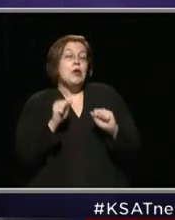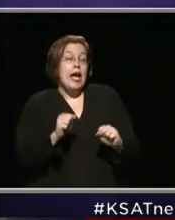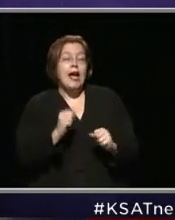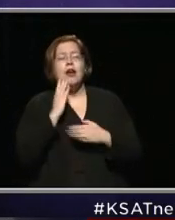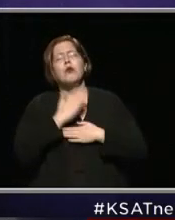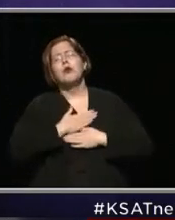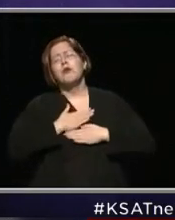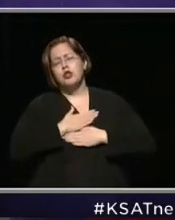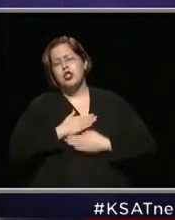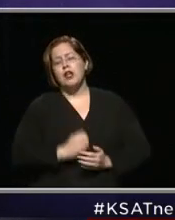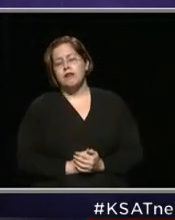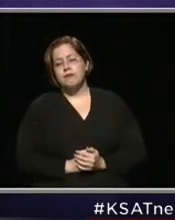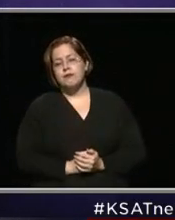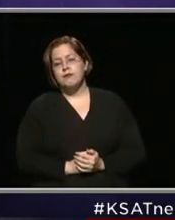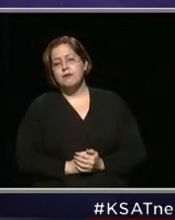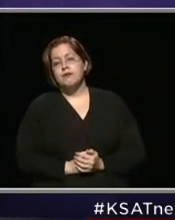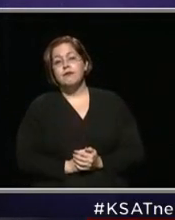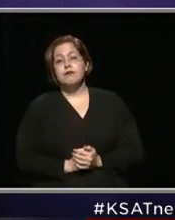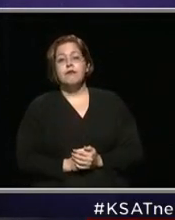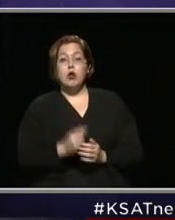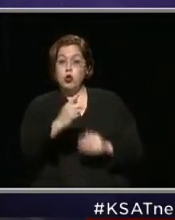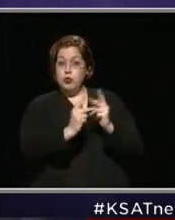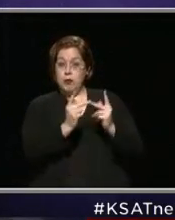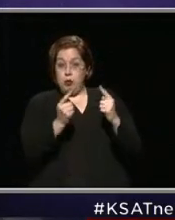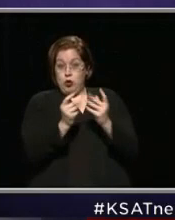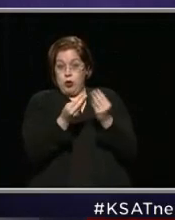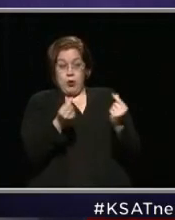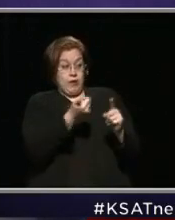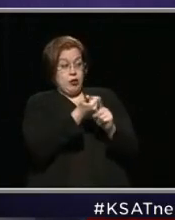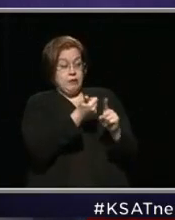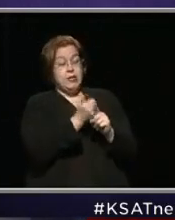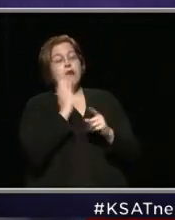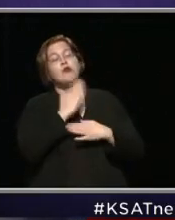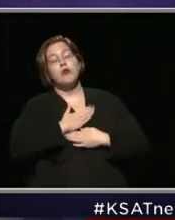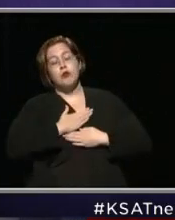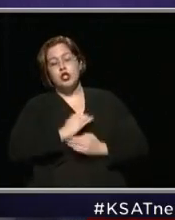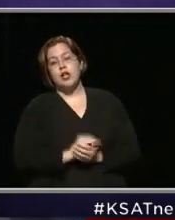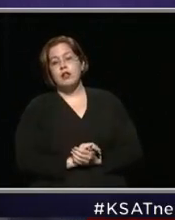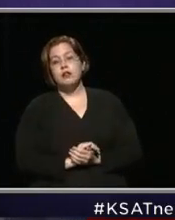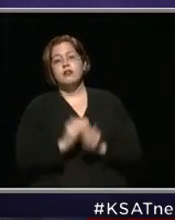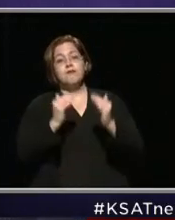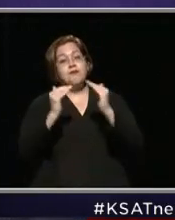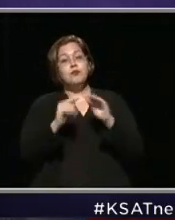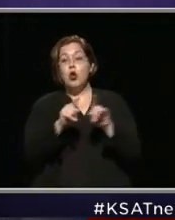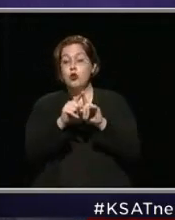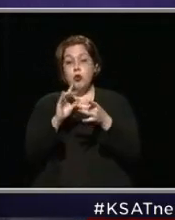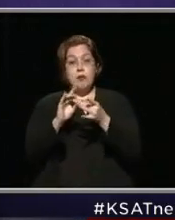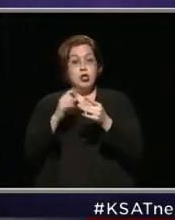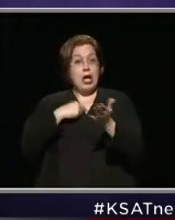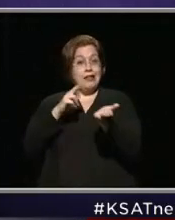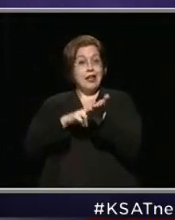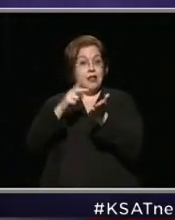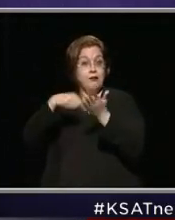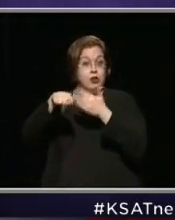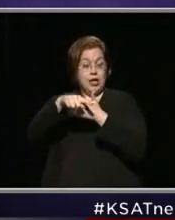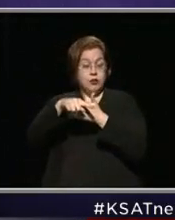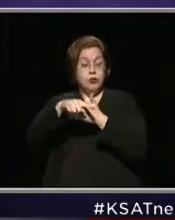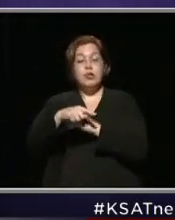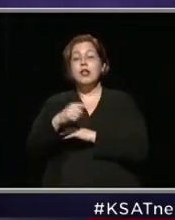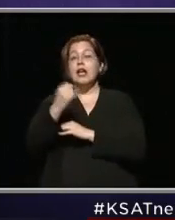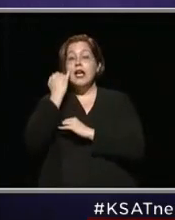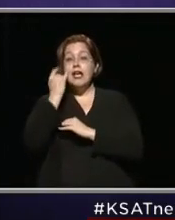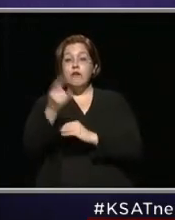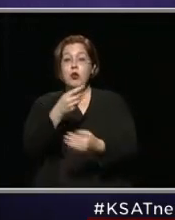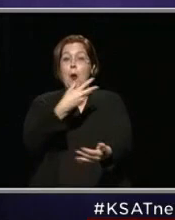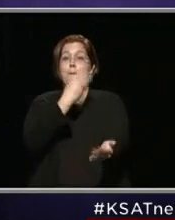appreciated by our community and by those who are trying to recover themselves. I'll also mention, and I've signed up for next week, if you